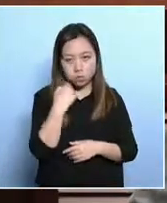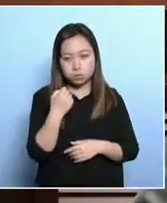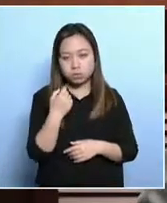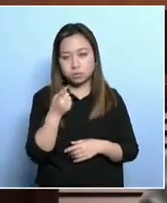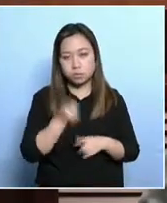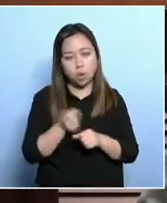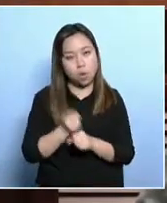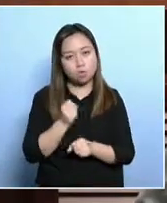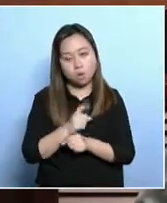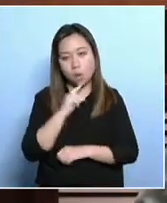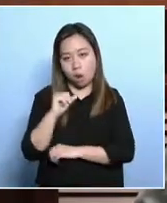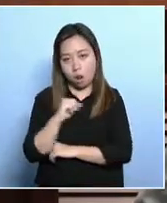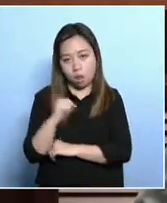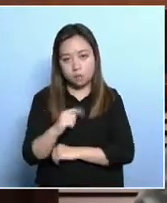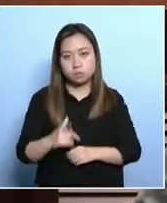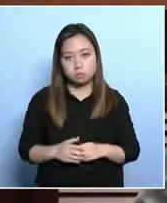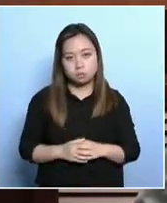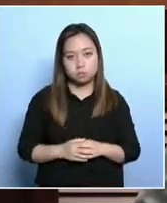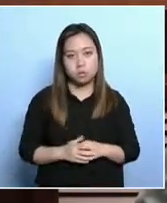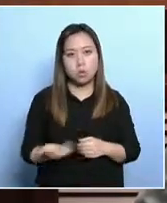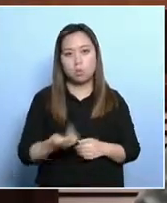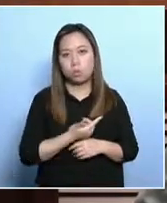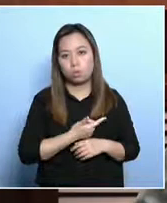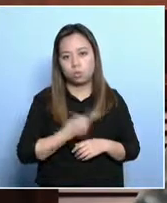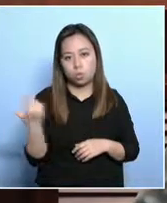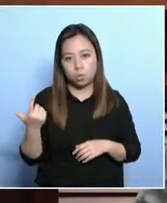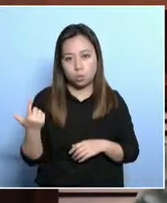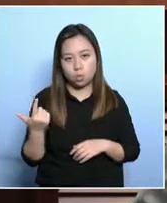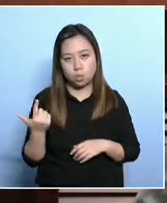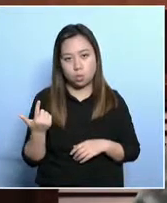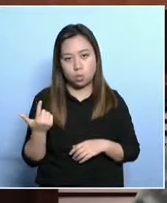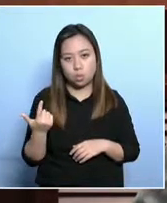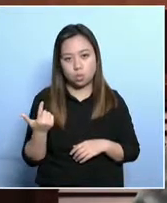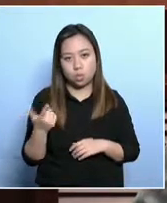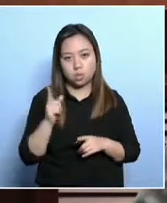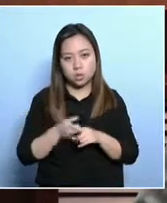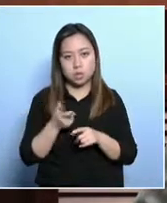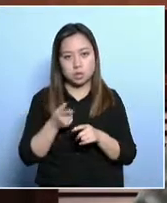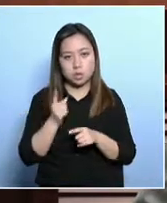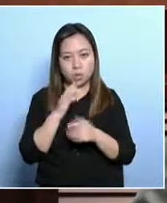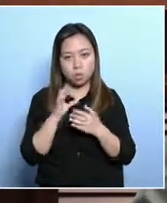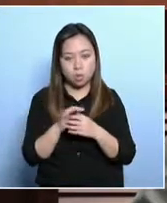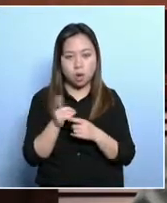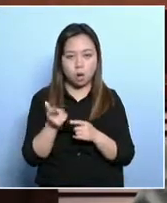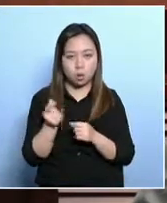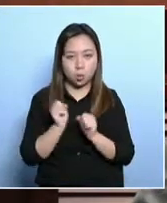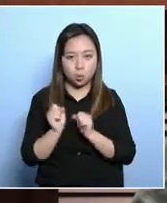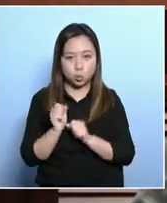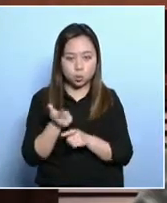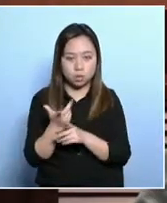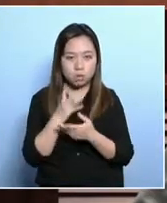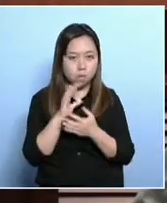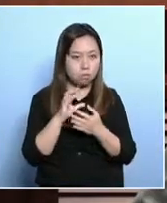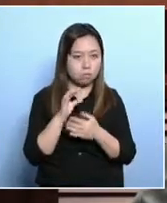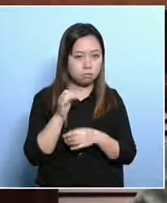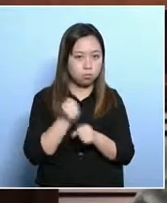of life. Now, many of them still have the ability to work, but the majority of them have not